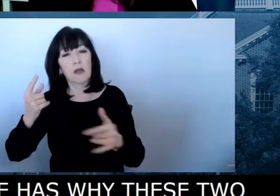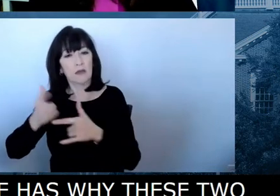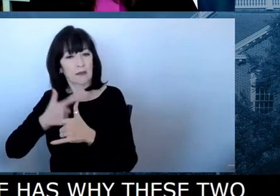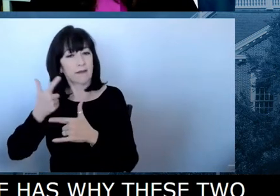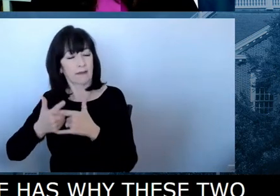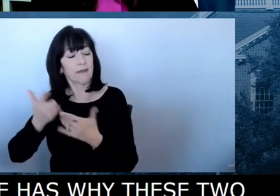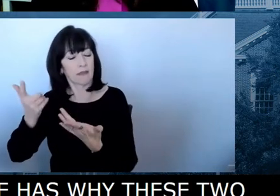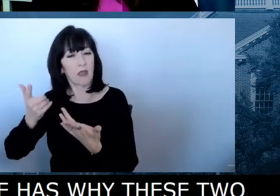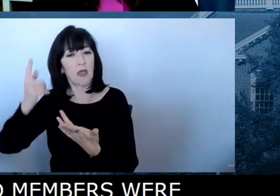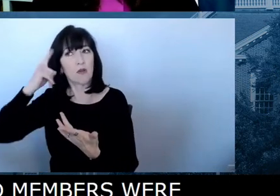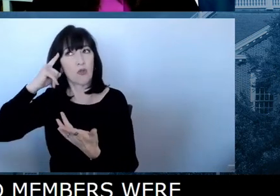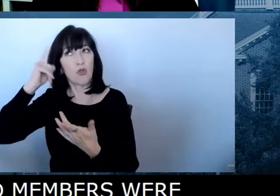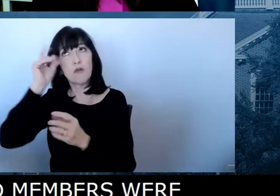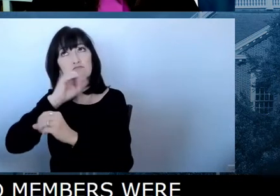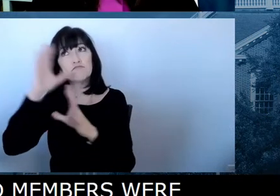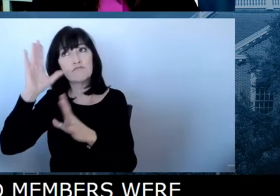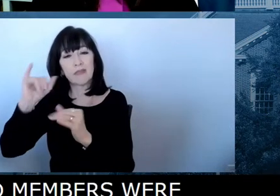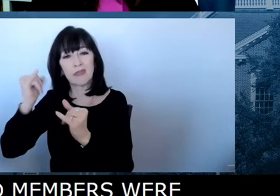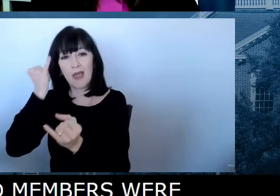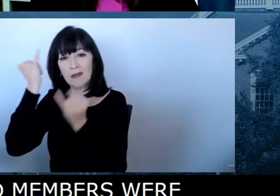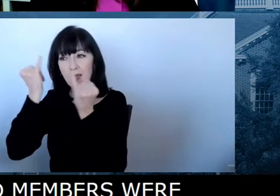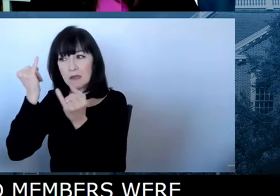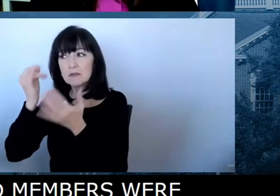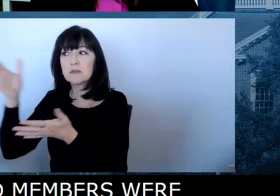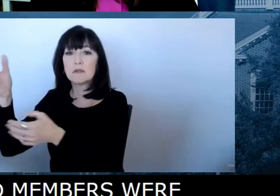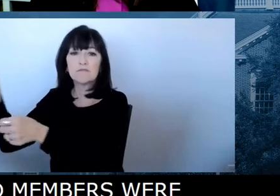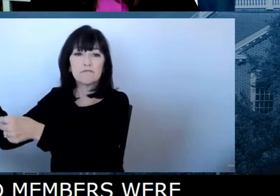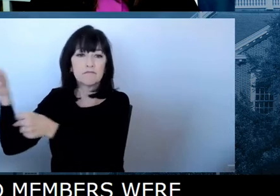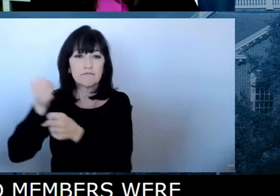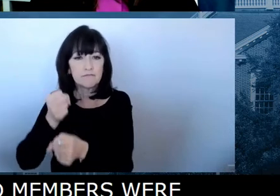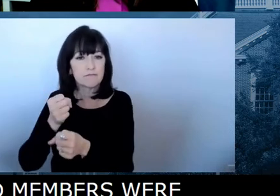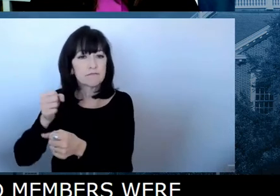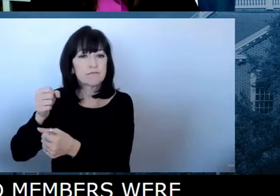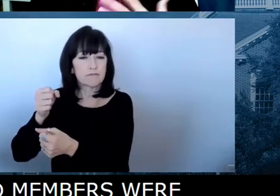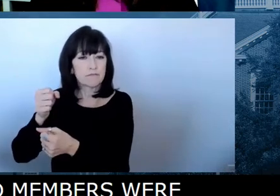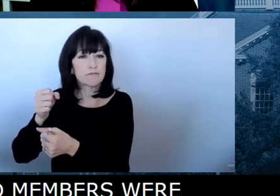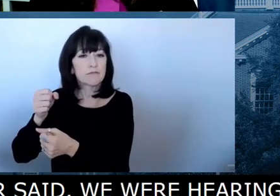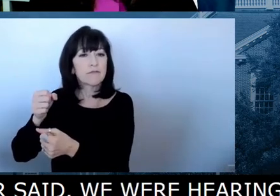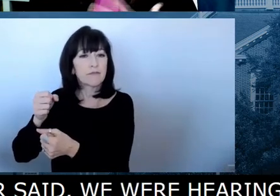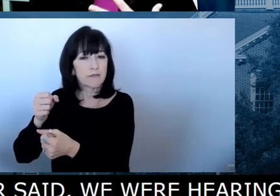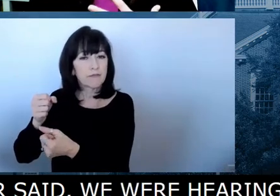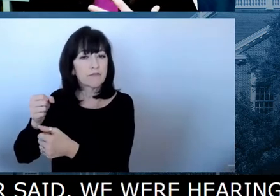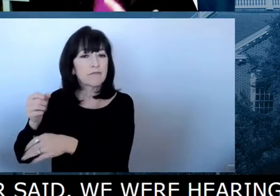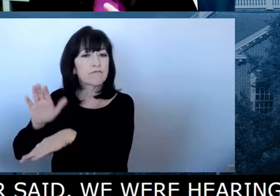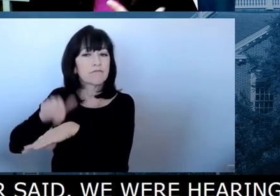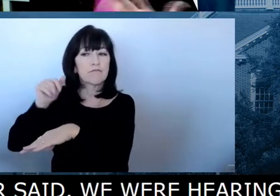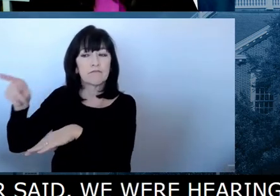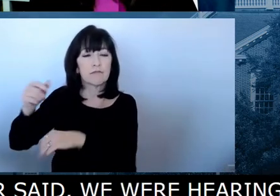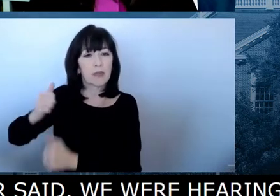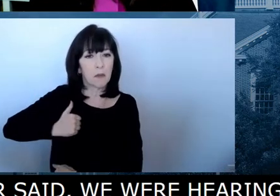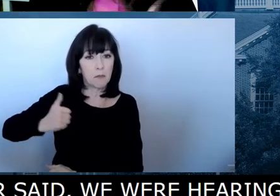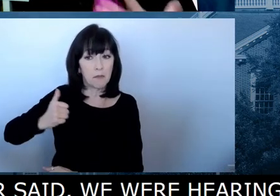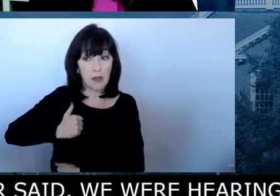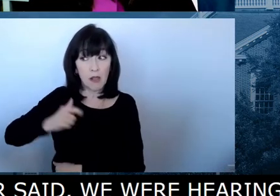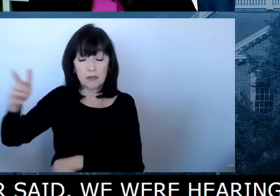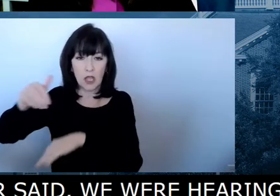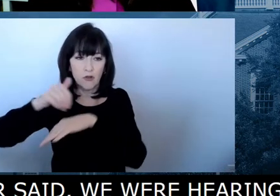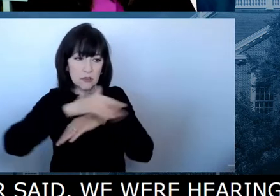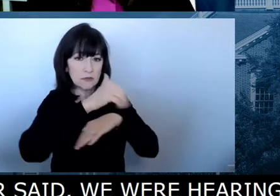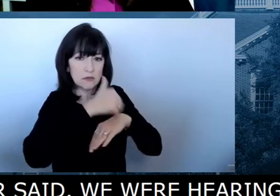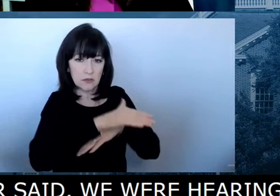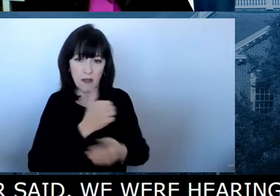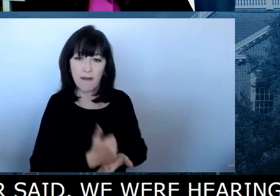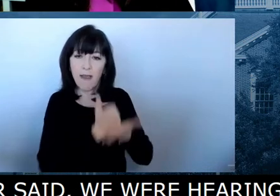Um, we were also hearing that there was trouble discharging. And, uh, in addition to just, uh, trying to make sure that the